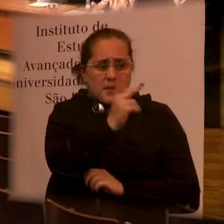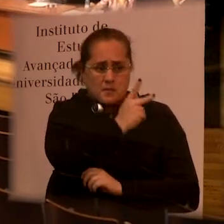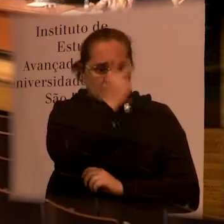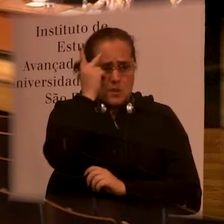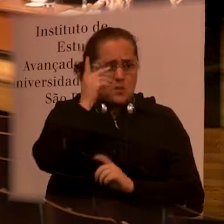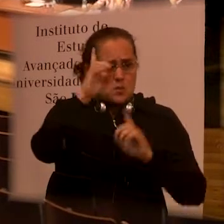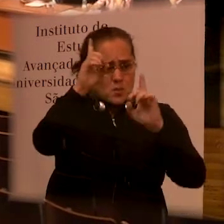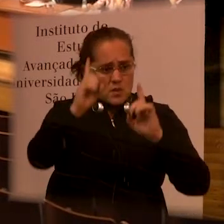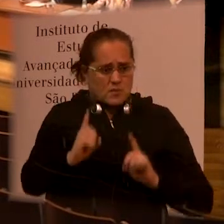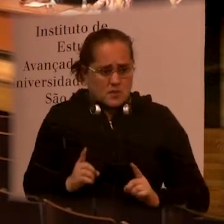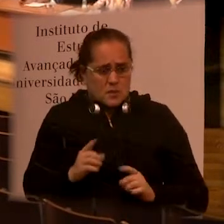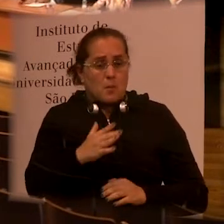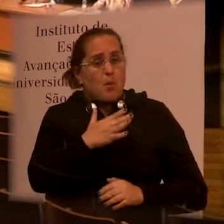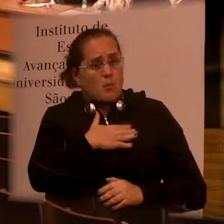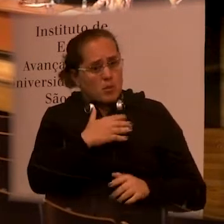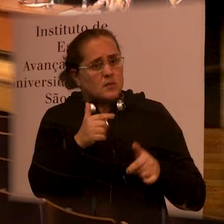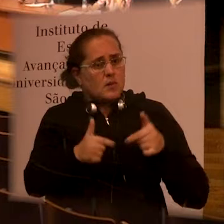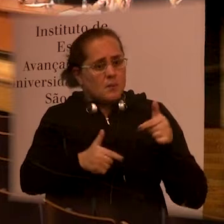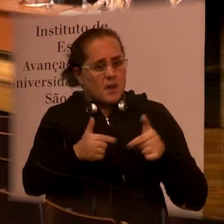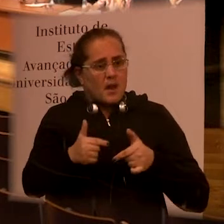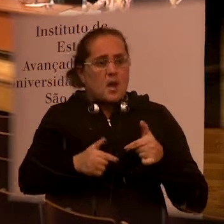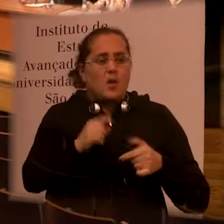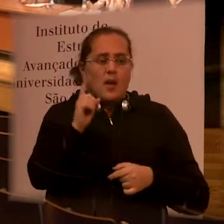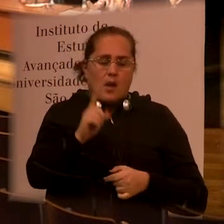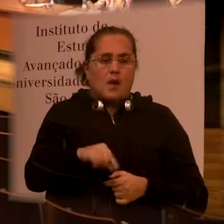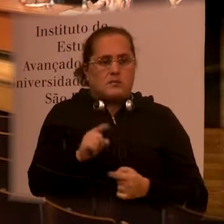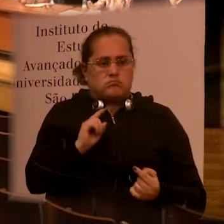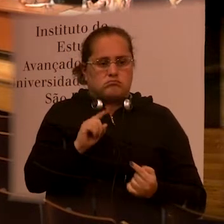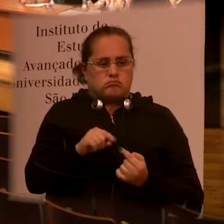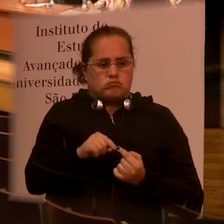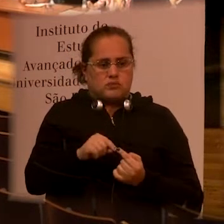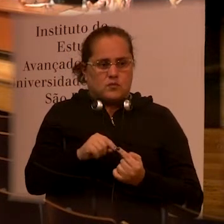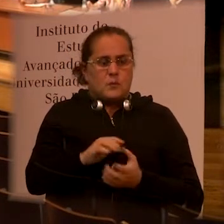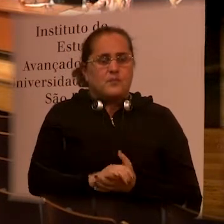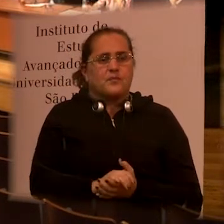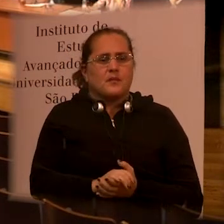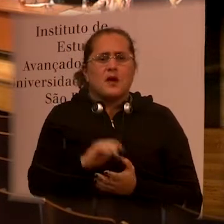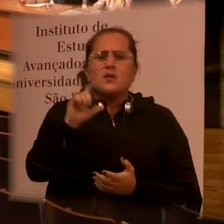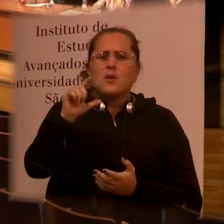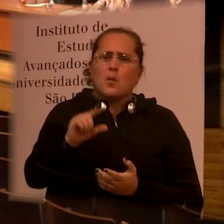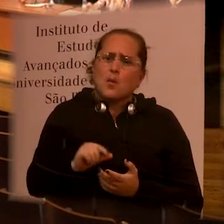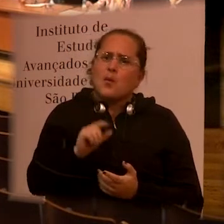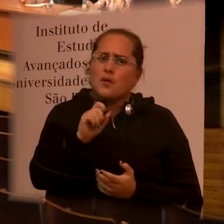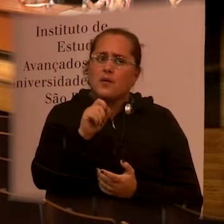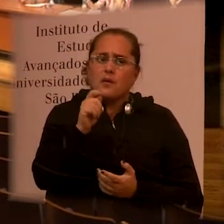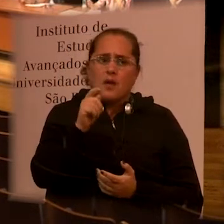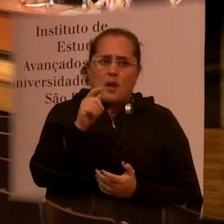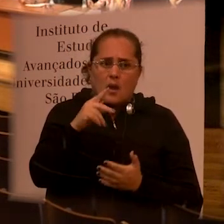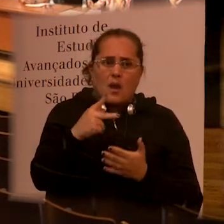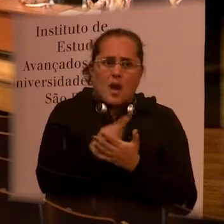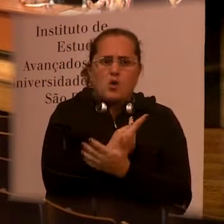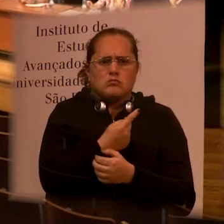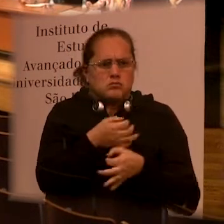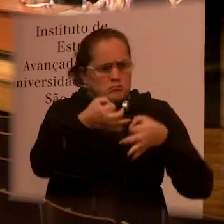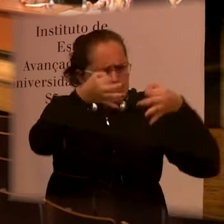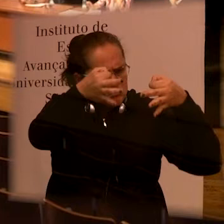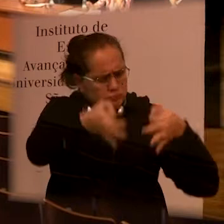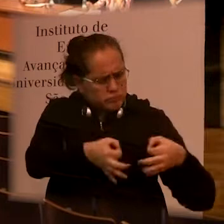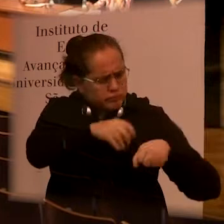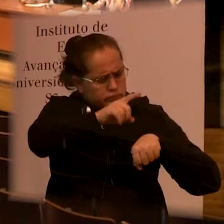with disability, because I work exactly with this person, and one of the few people that work here as